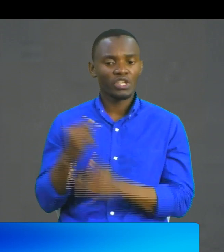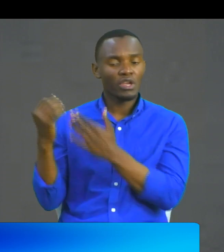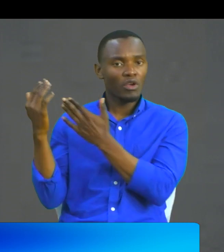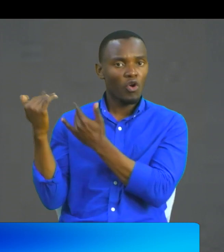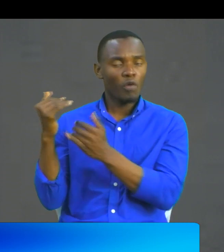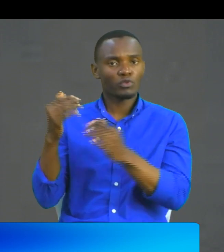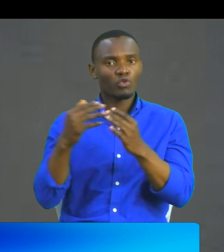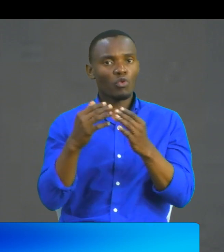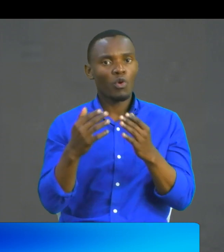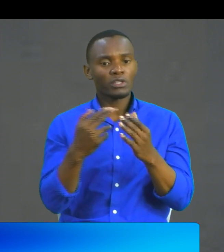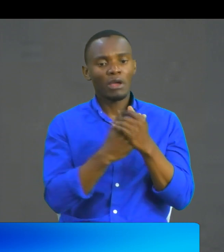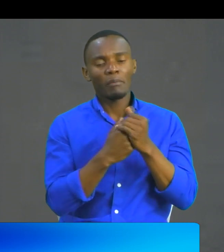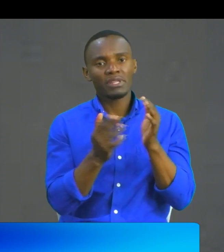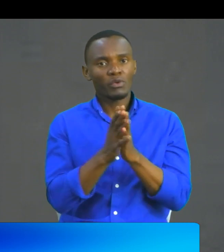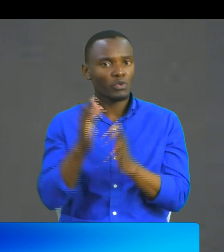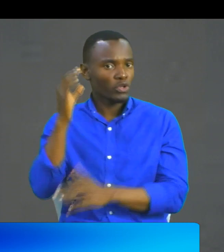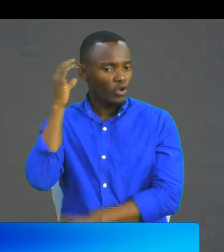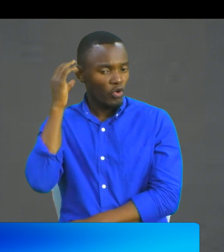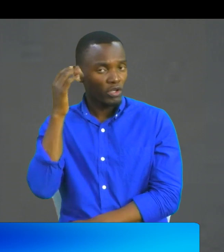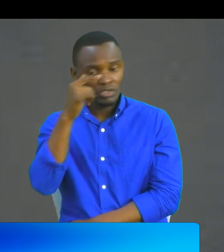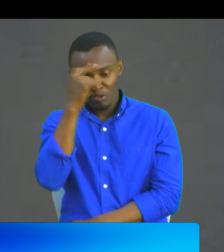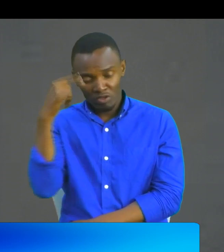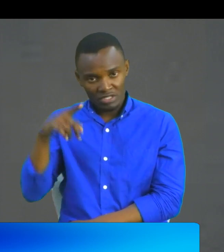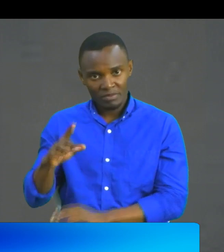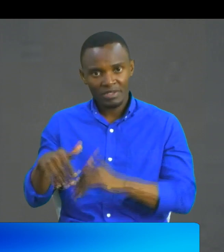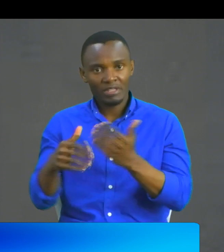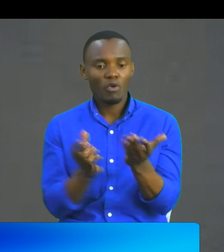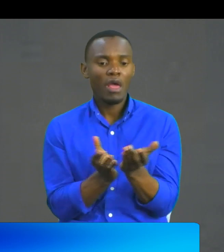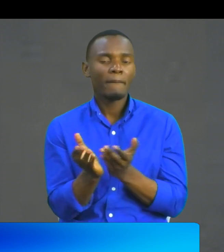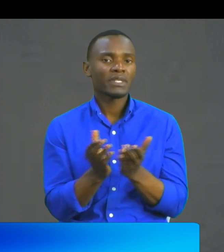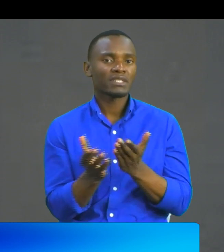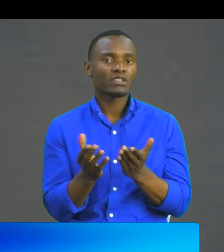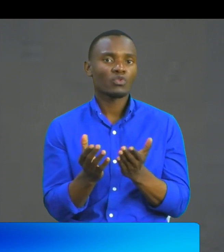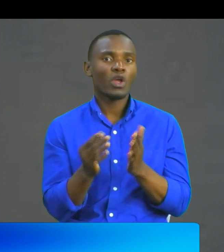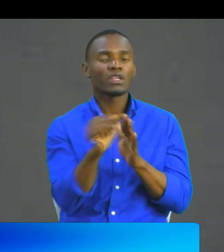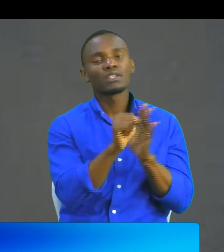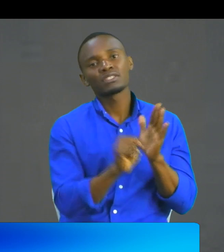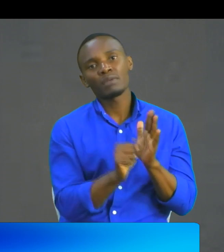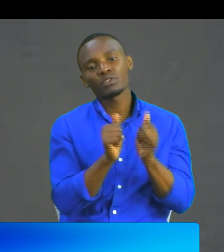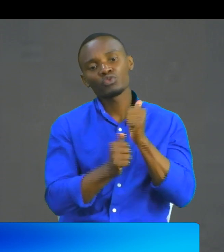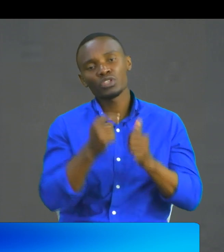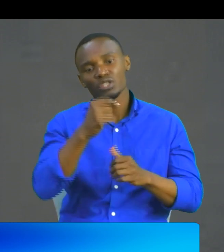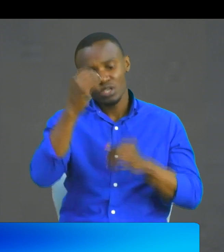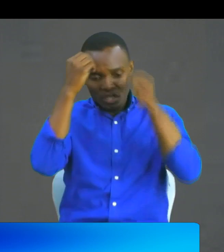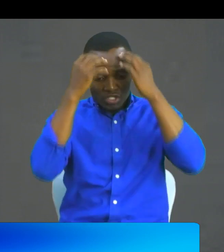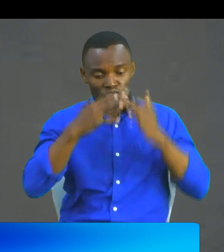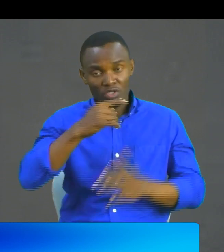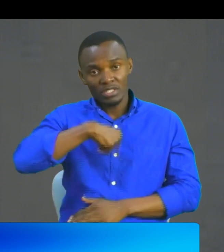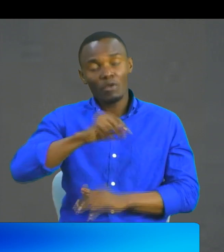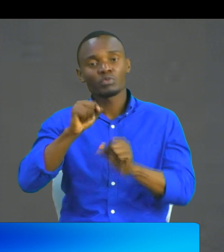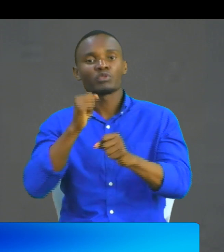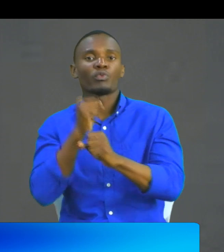College because they offer business courses that can be done with our students after they are done. Also, CUSNEP,